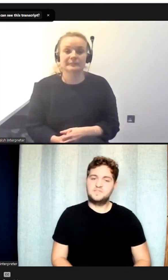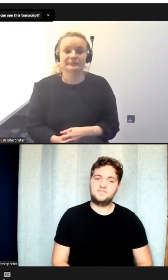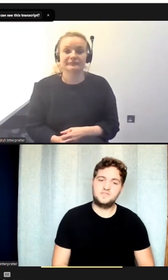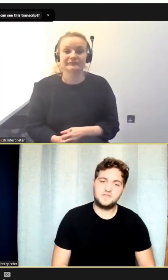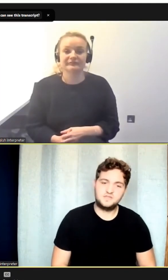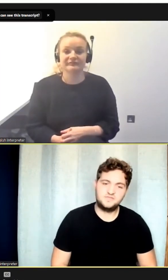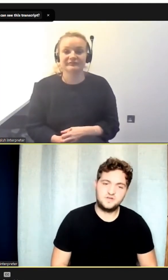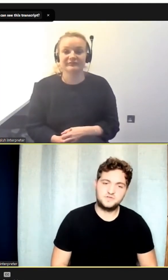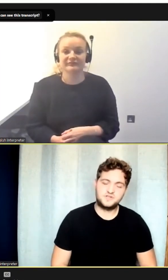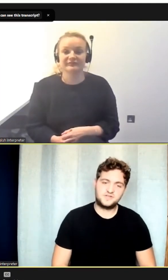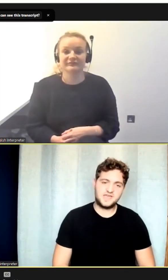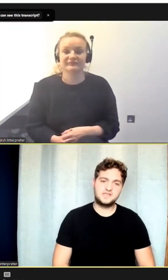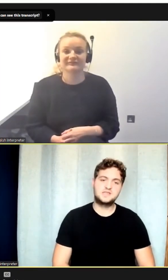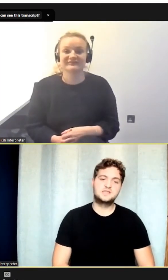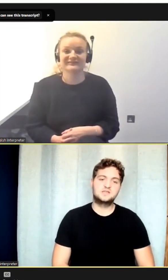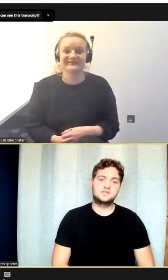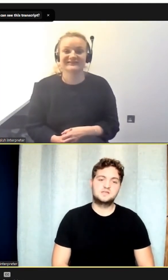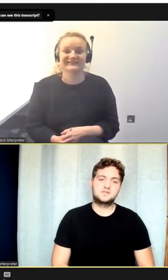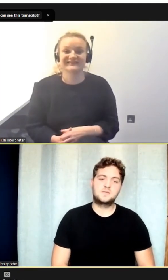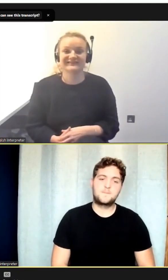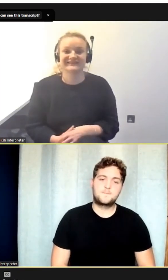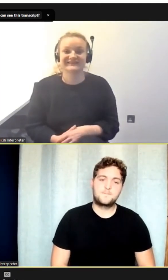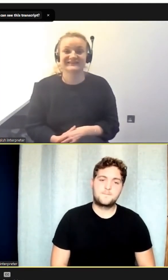Yeah, definitely. Thank you very much. Okay.